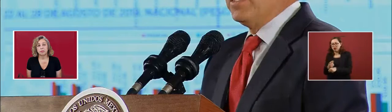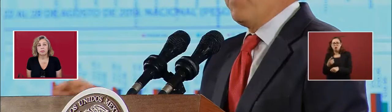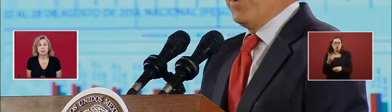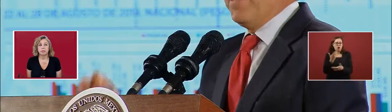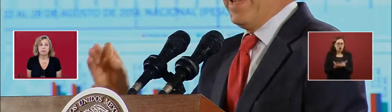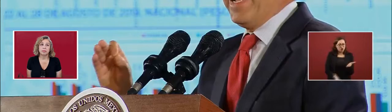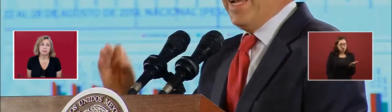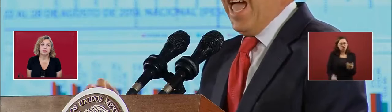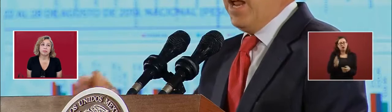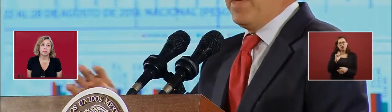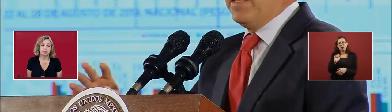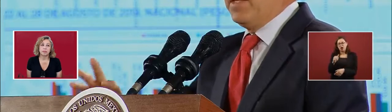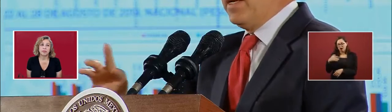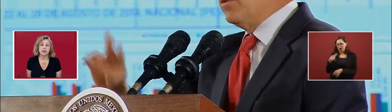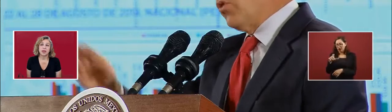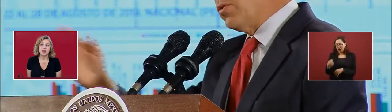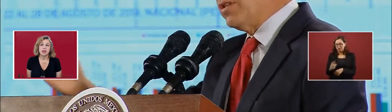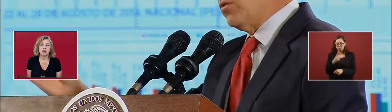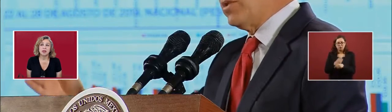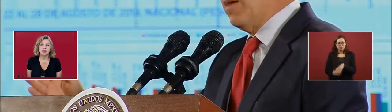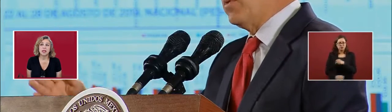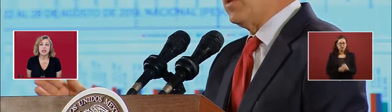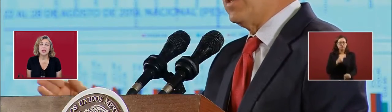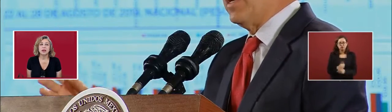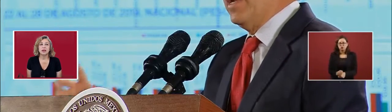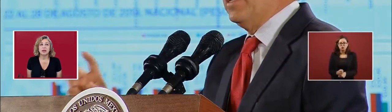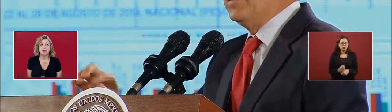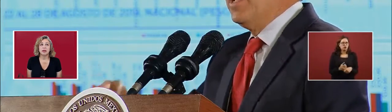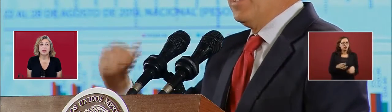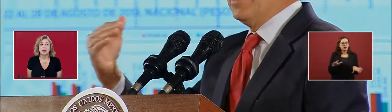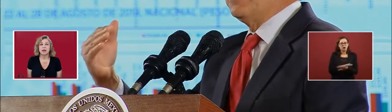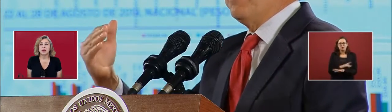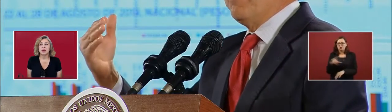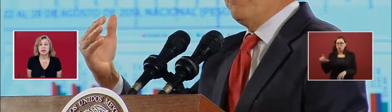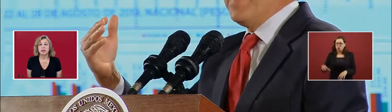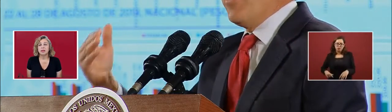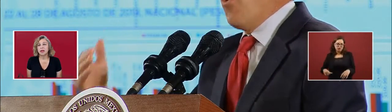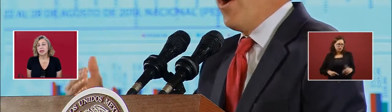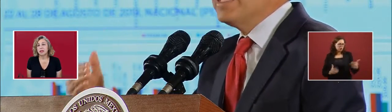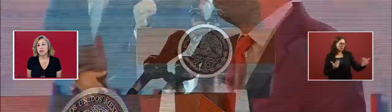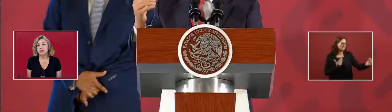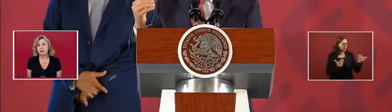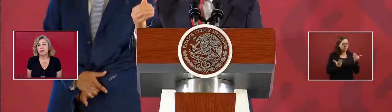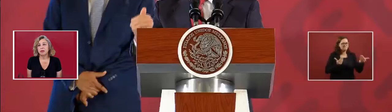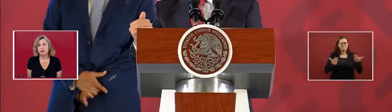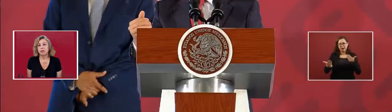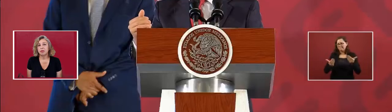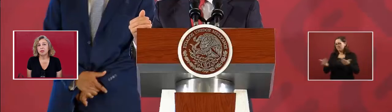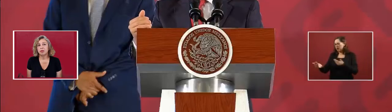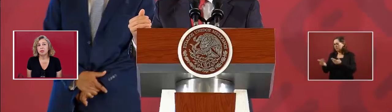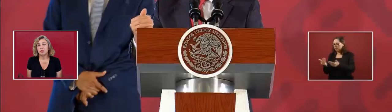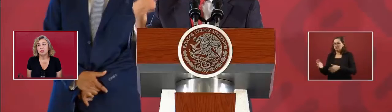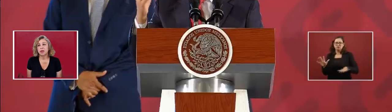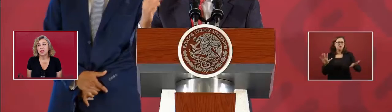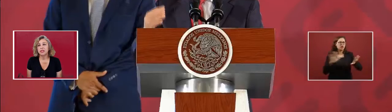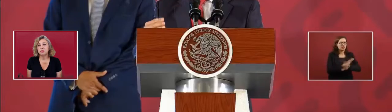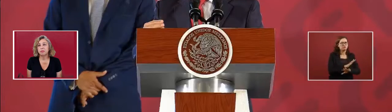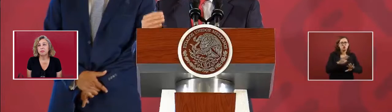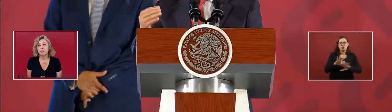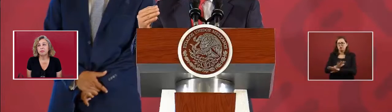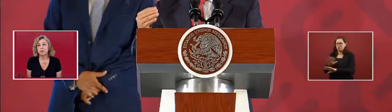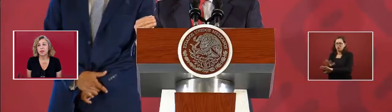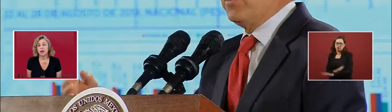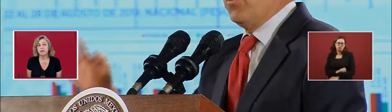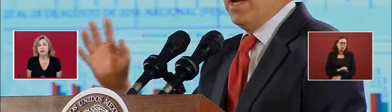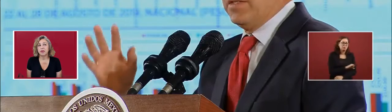You can see clearly that the least